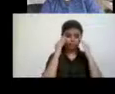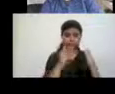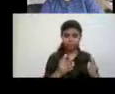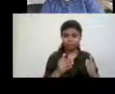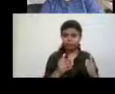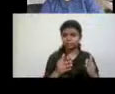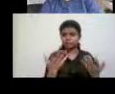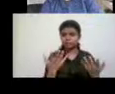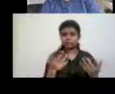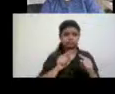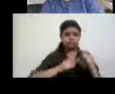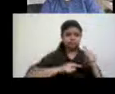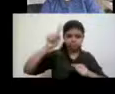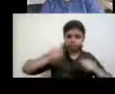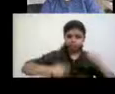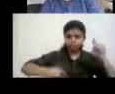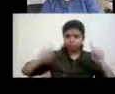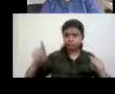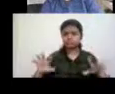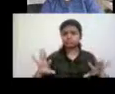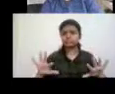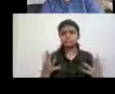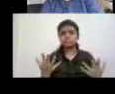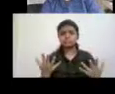aesthetics. They may have been about, um,